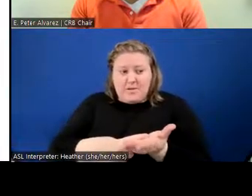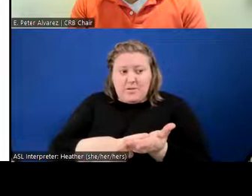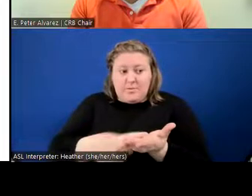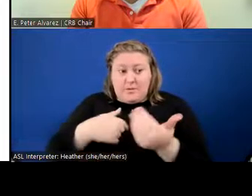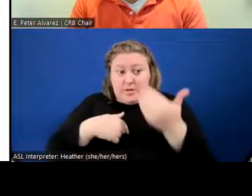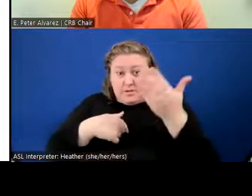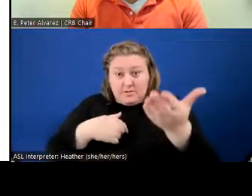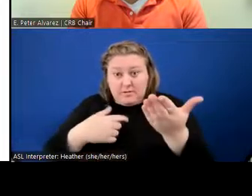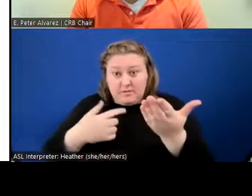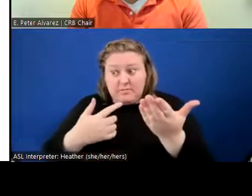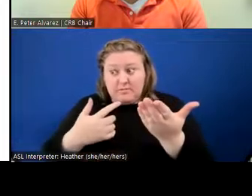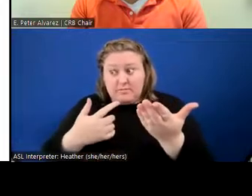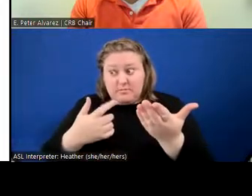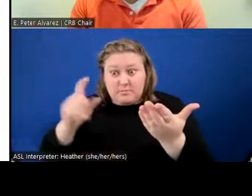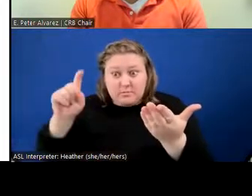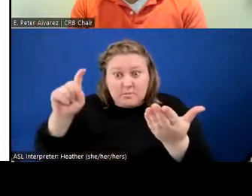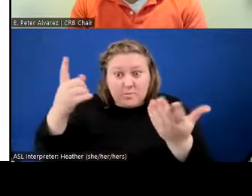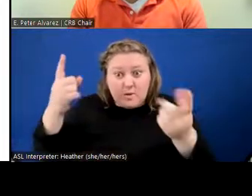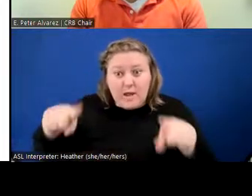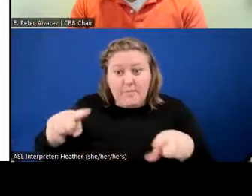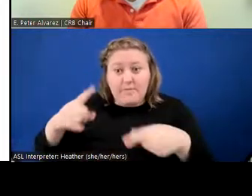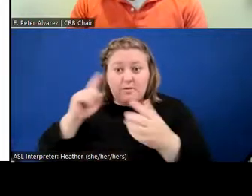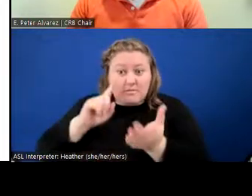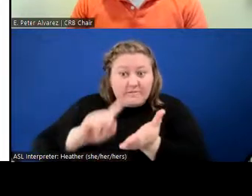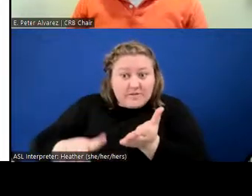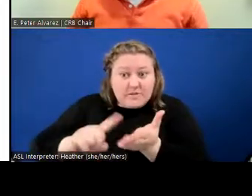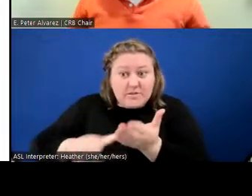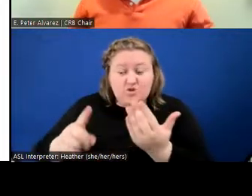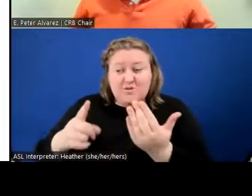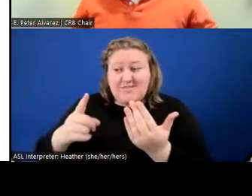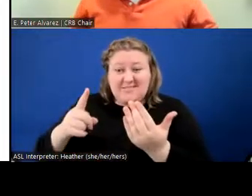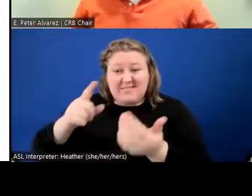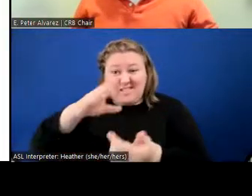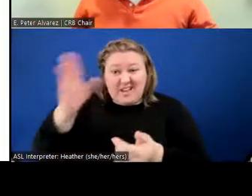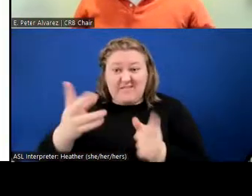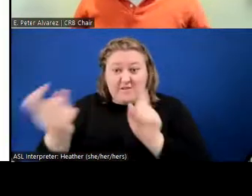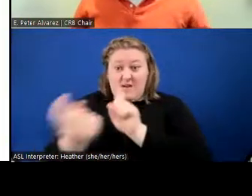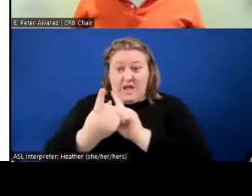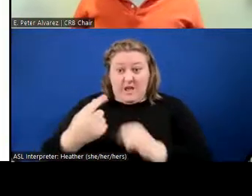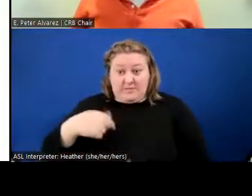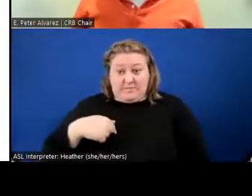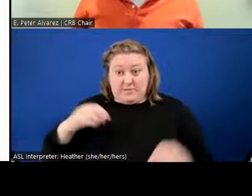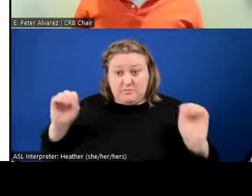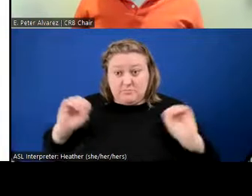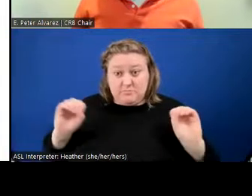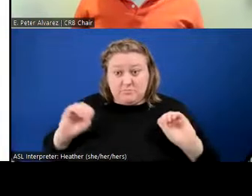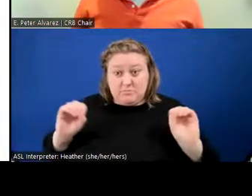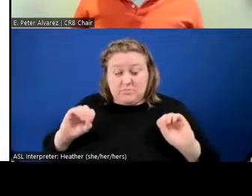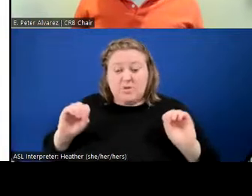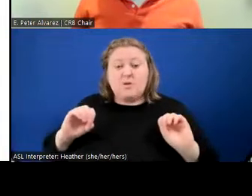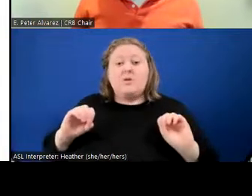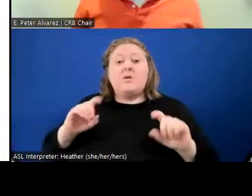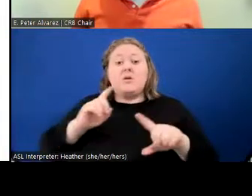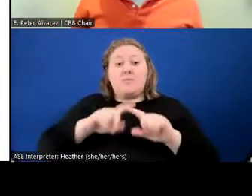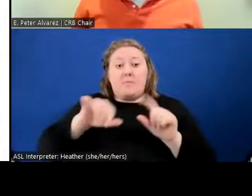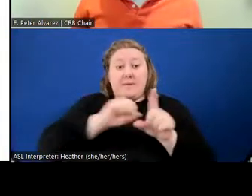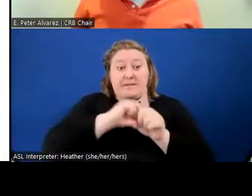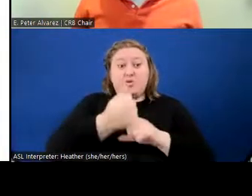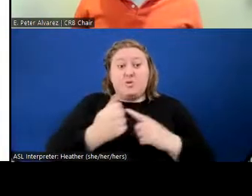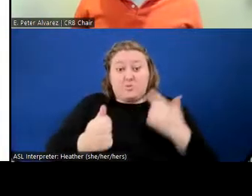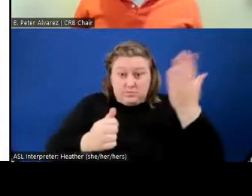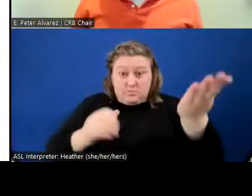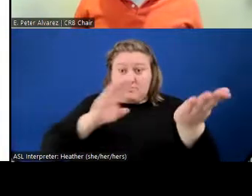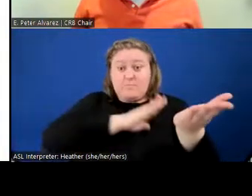happened. And the investigators involved never even took the time to speak with me, but my matter was presented to the boards and they made decisions